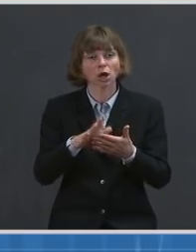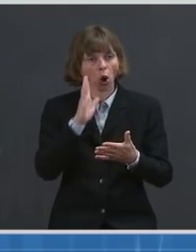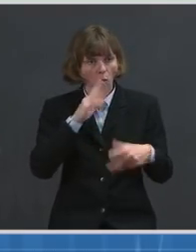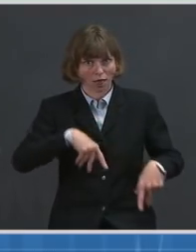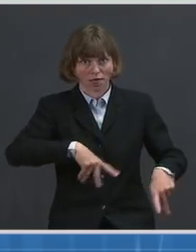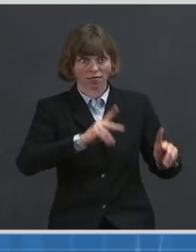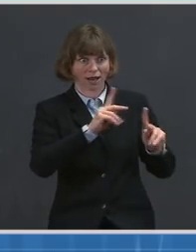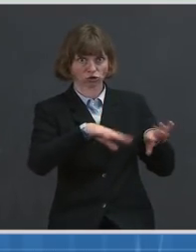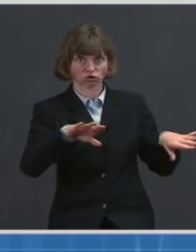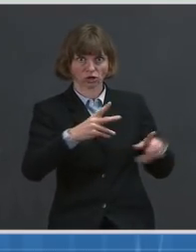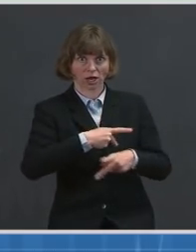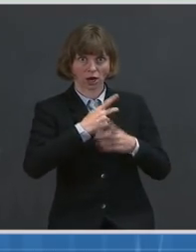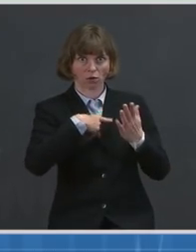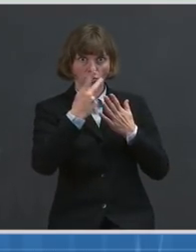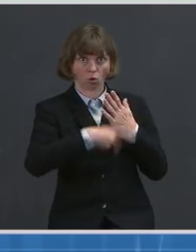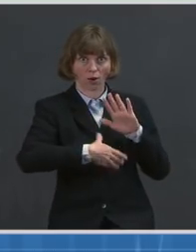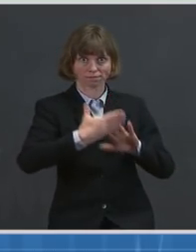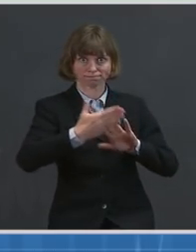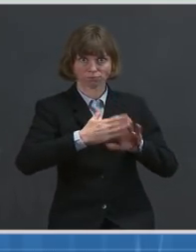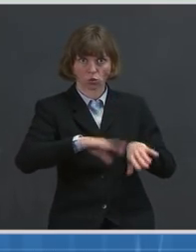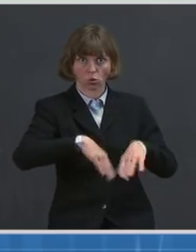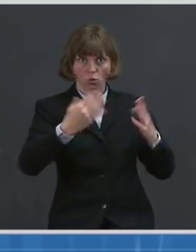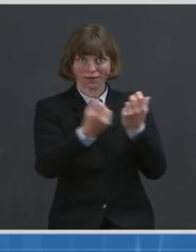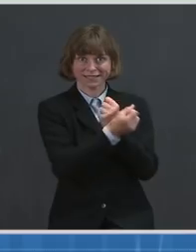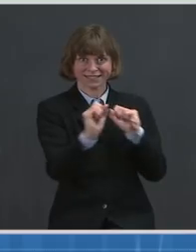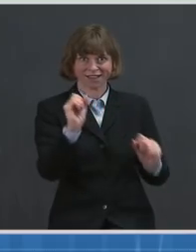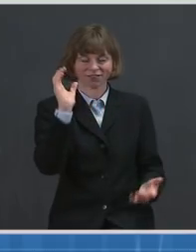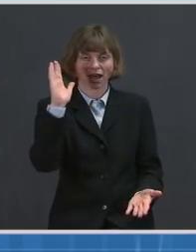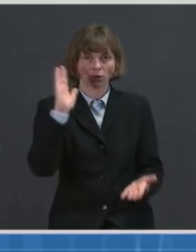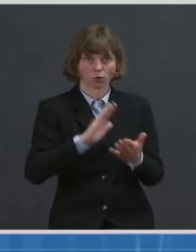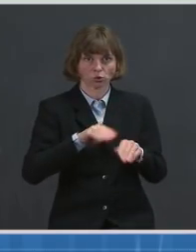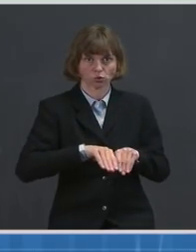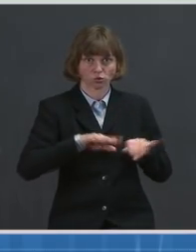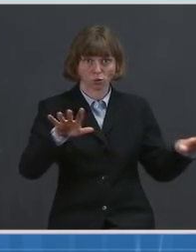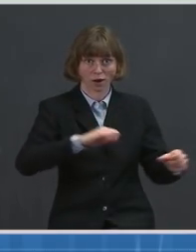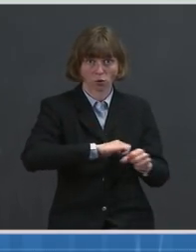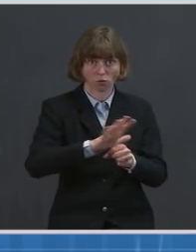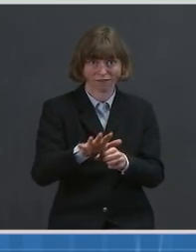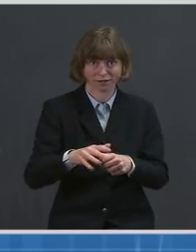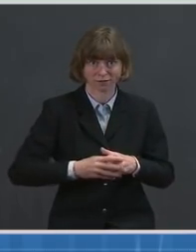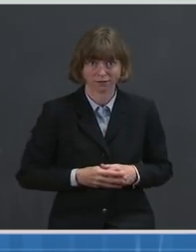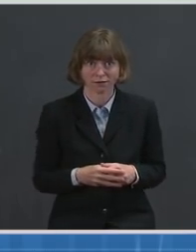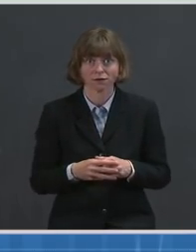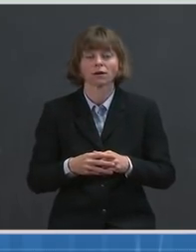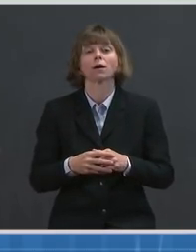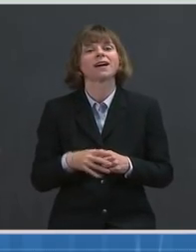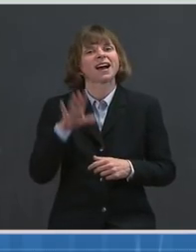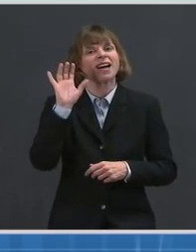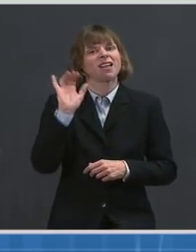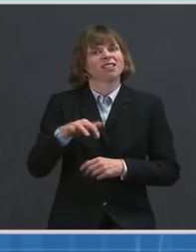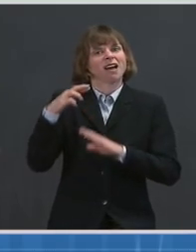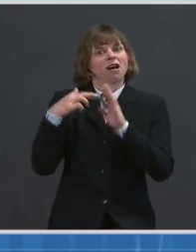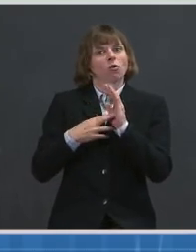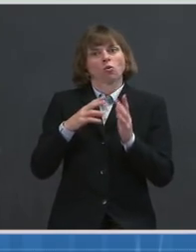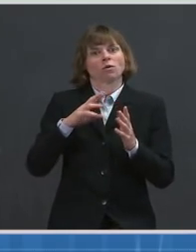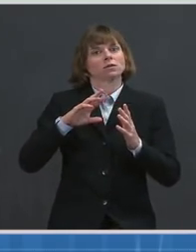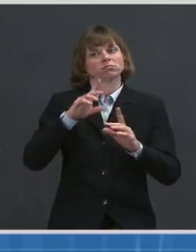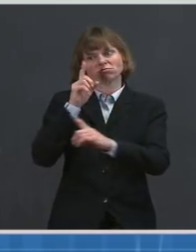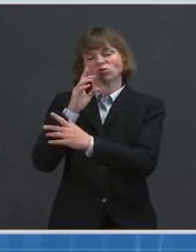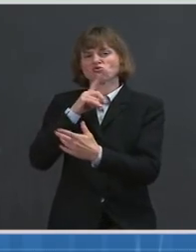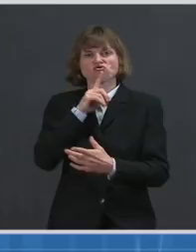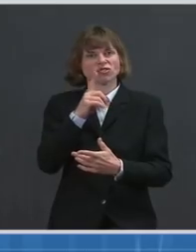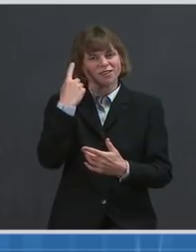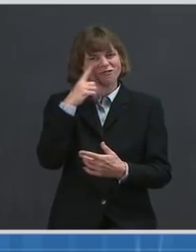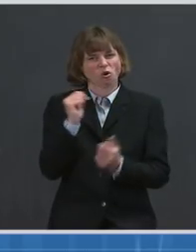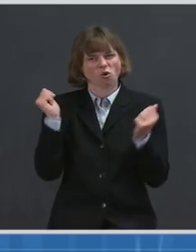operate safely and reduce the spread of COVID-19. This updated guidance is intended for all types of childcare providers,